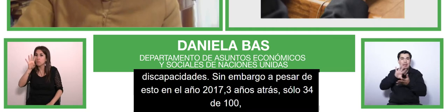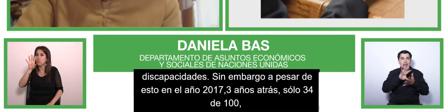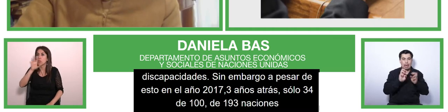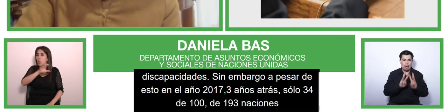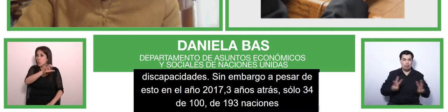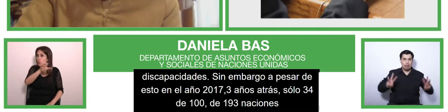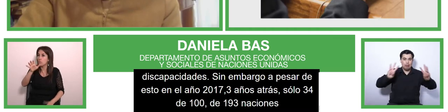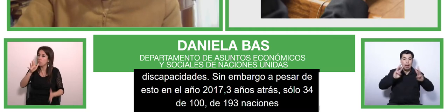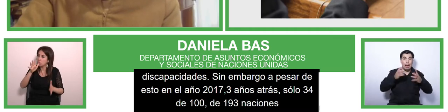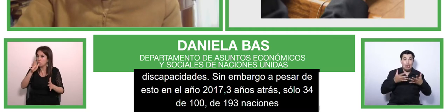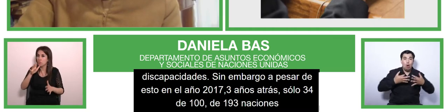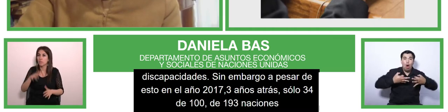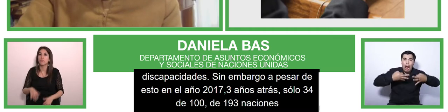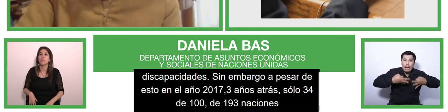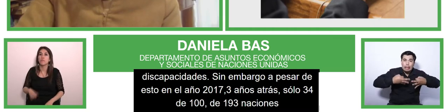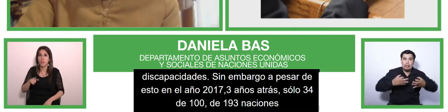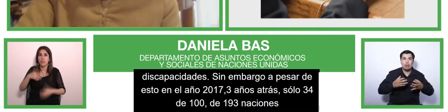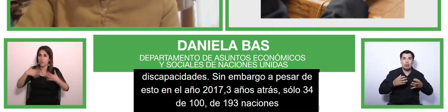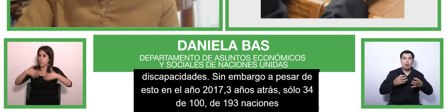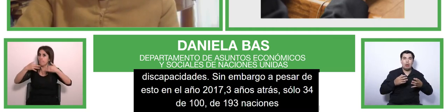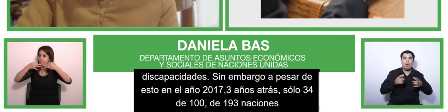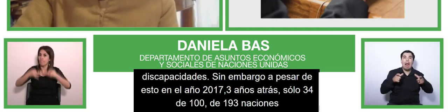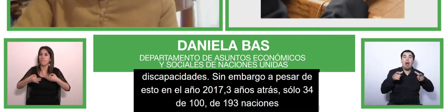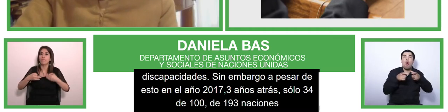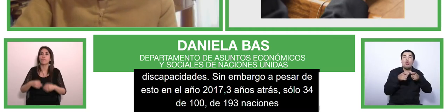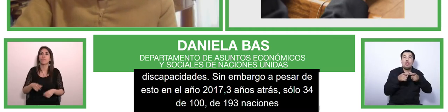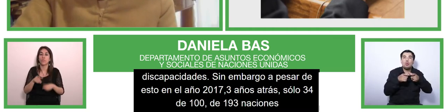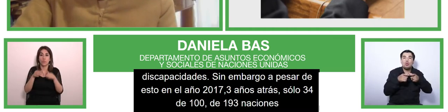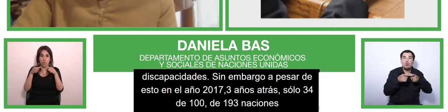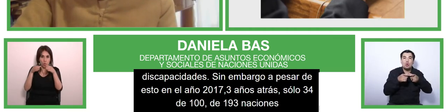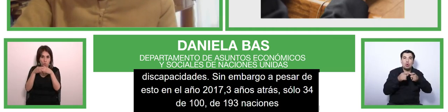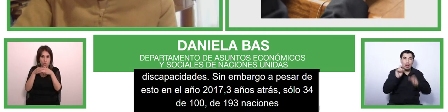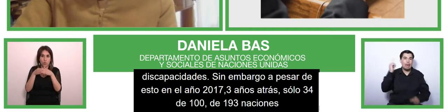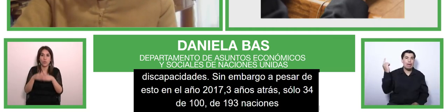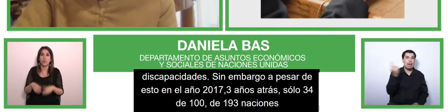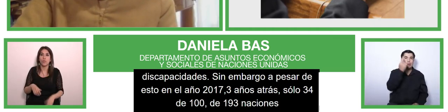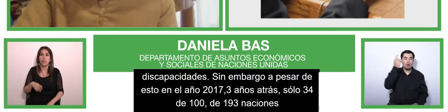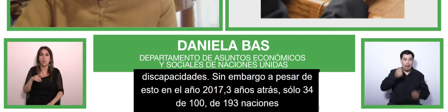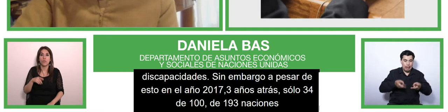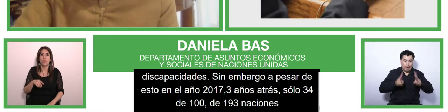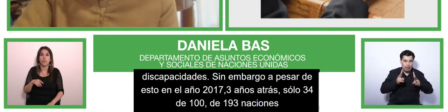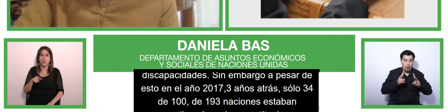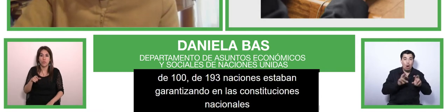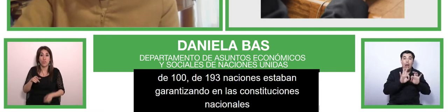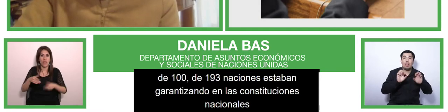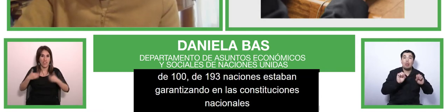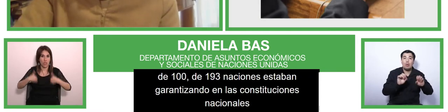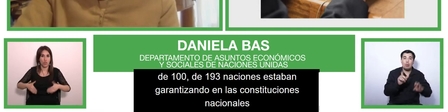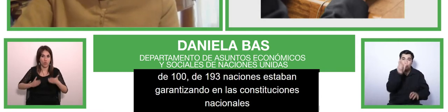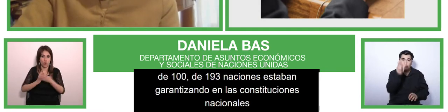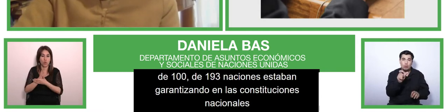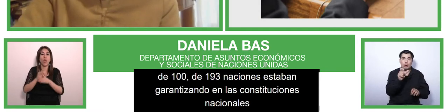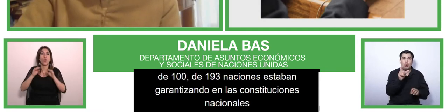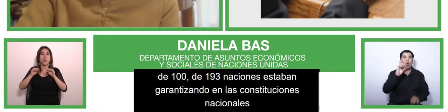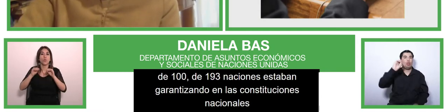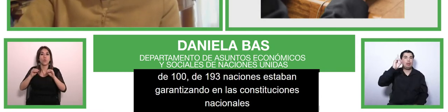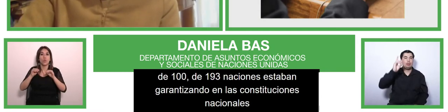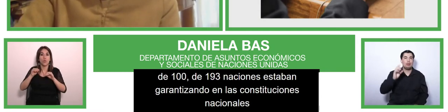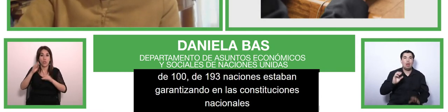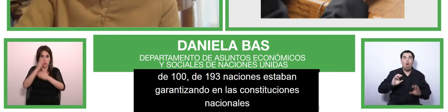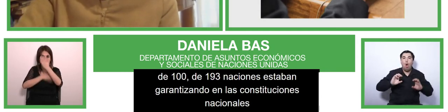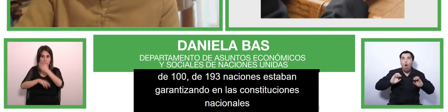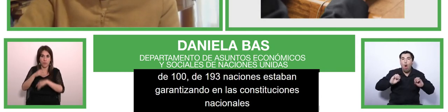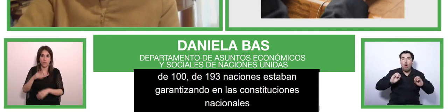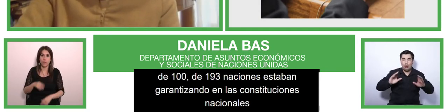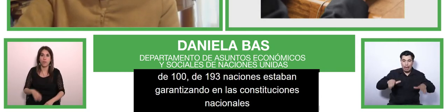the right to education for persons with disabilities or providing protection against